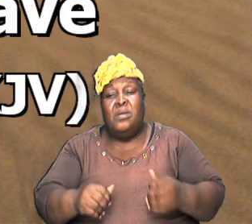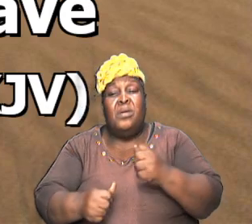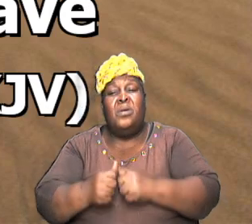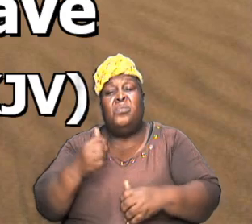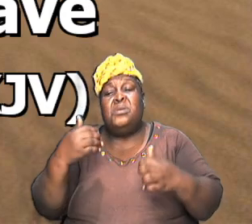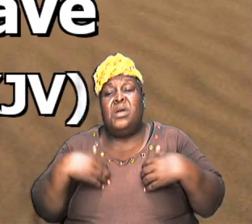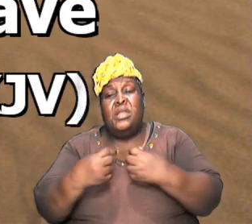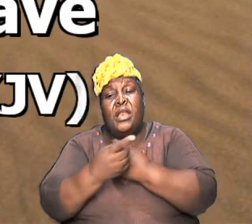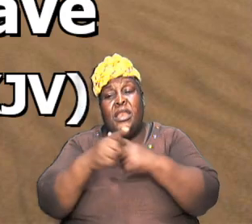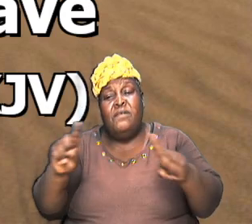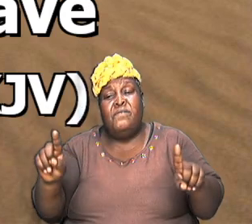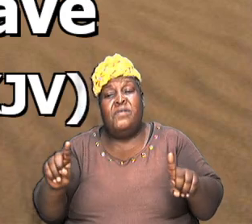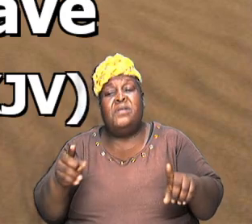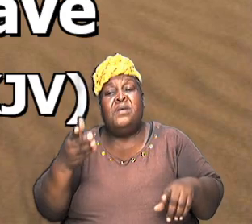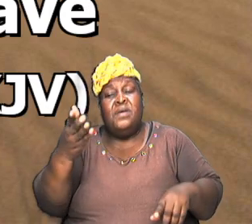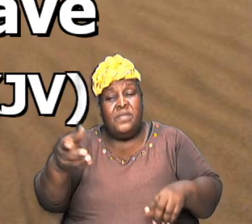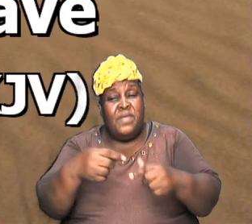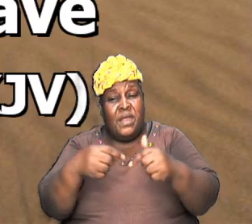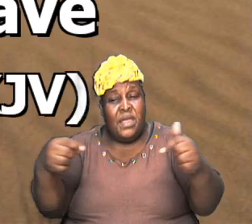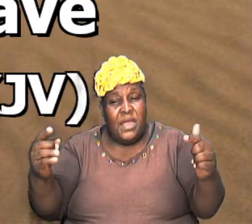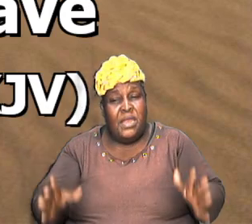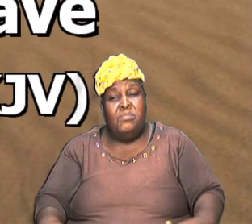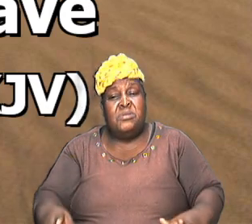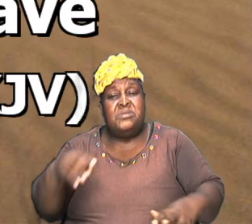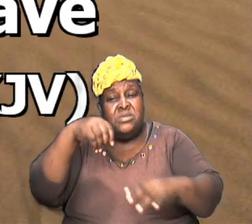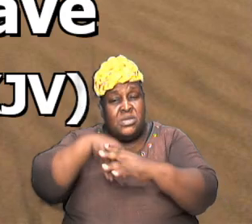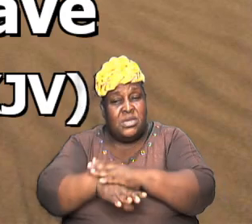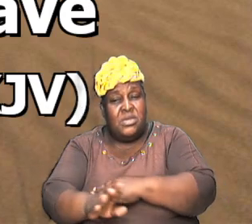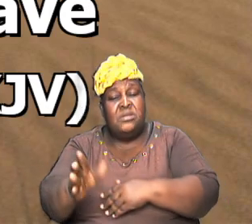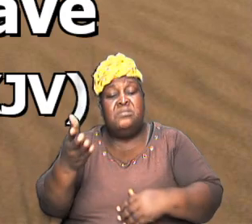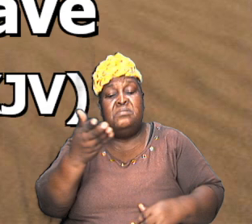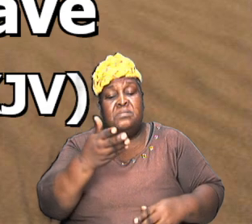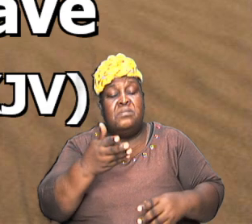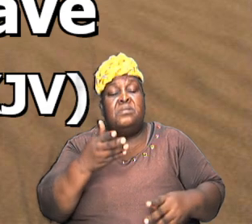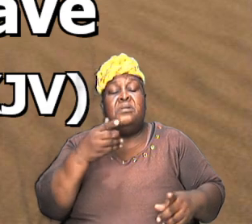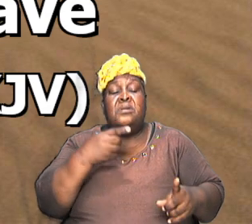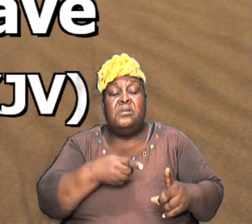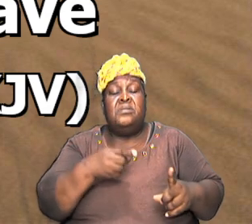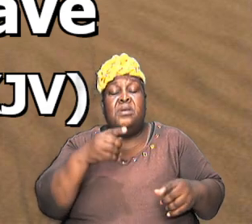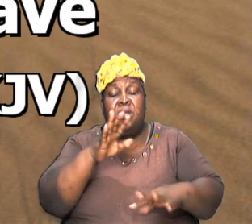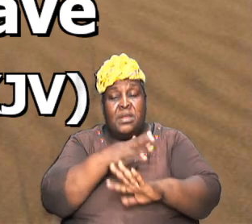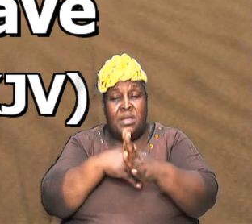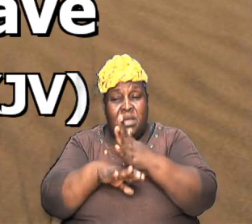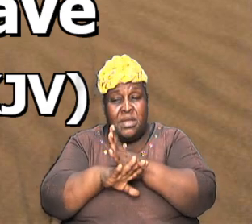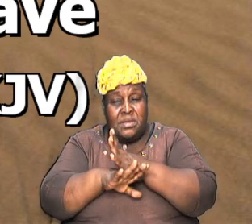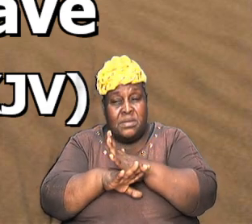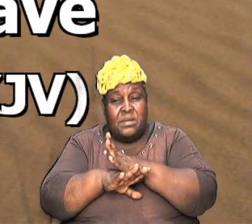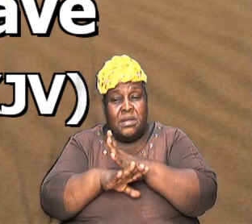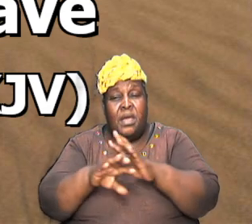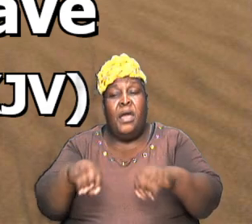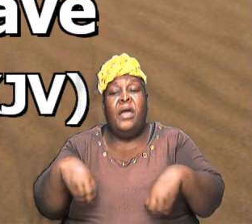which had delivered thine enemies into thy hand